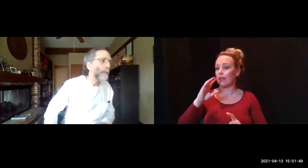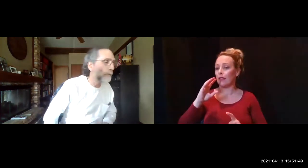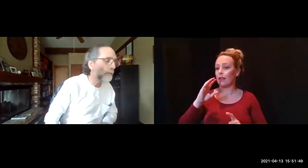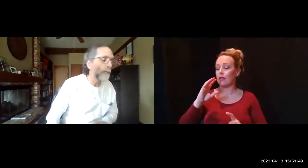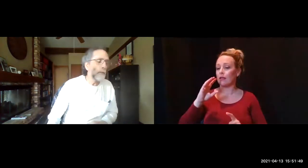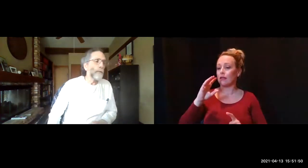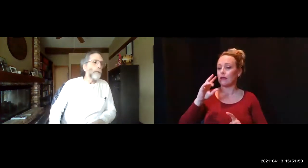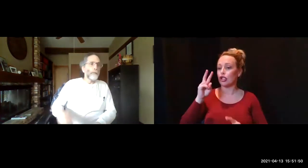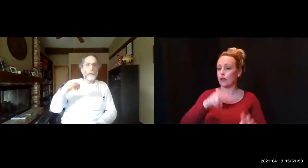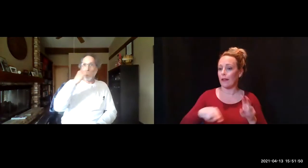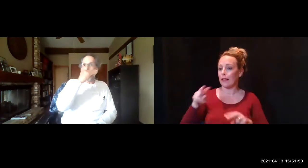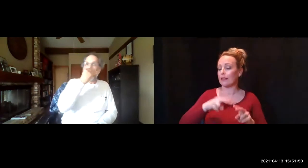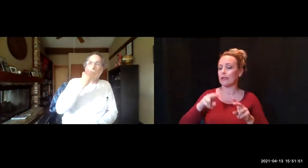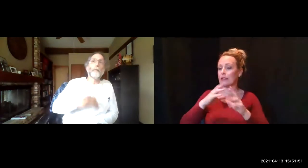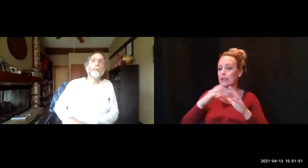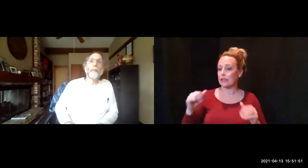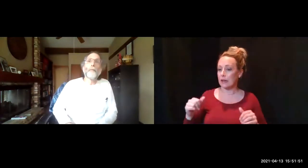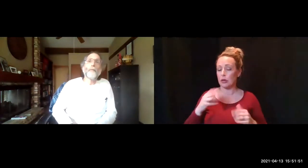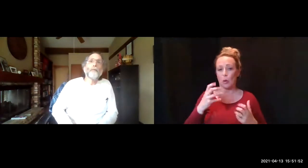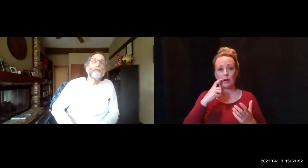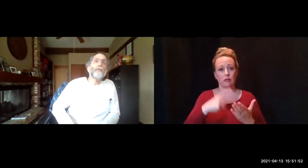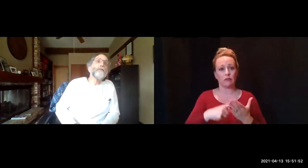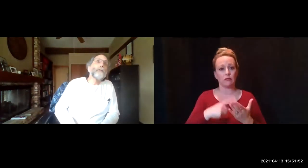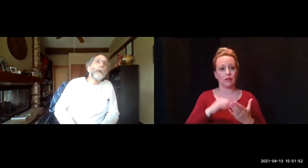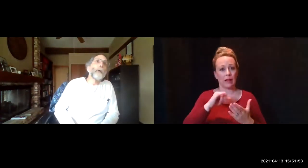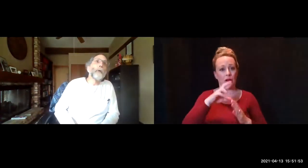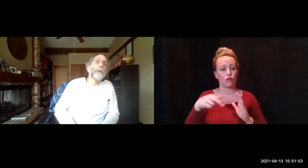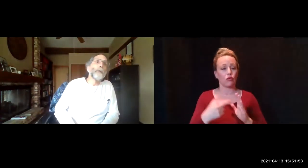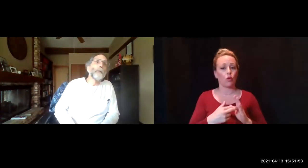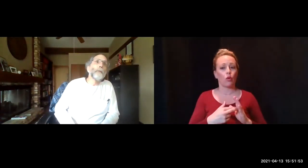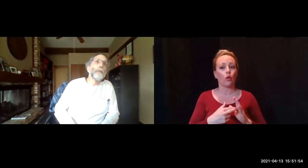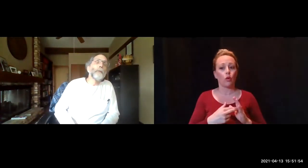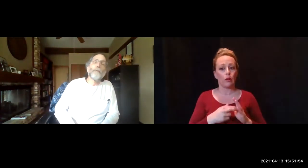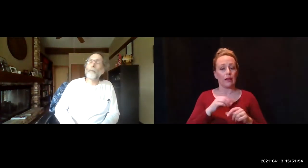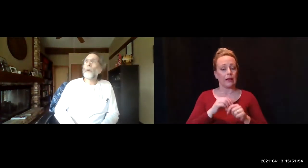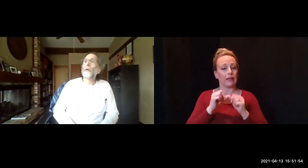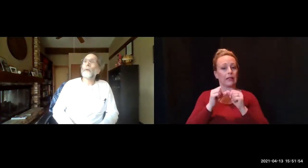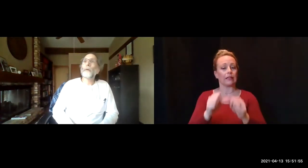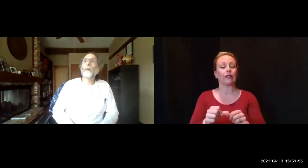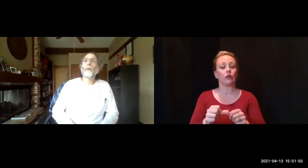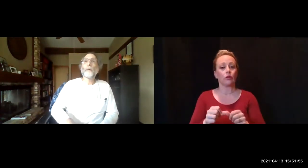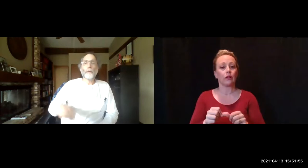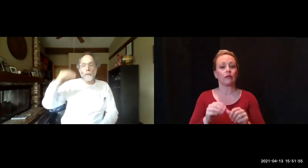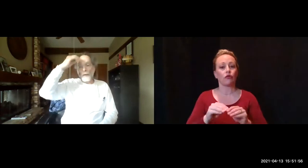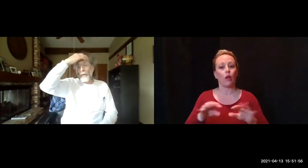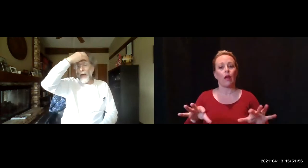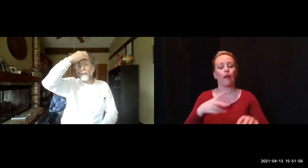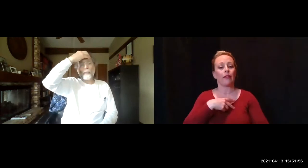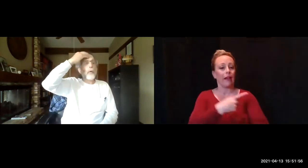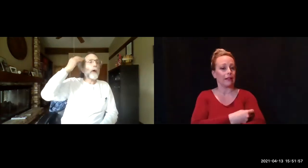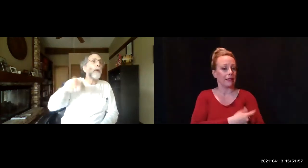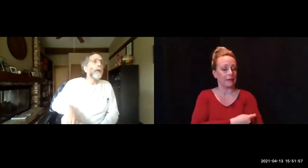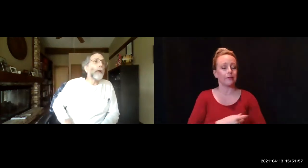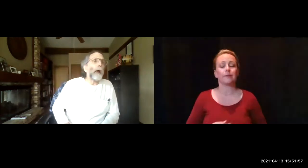with, as well as VAERS that you had mentioned. Do you want to talk about the role that it plays in the continuing rollout of these vaccines? Dr.